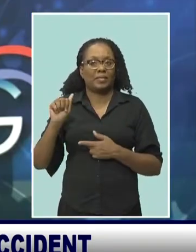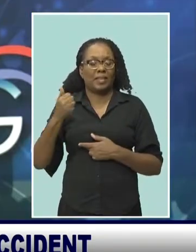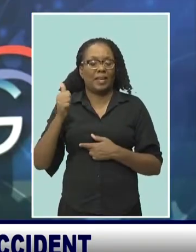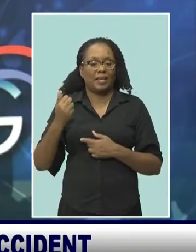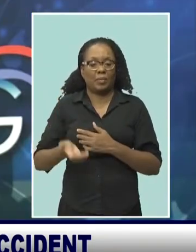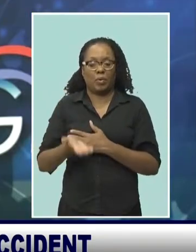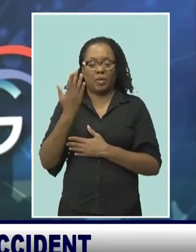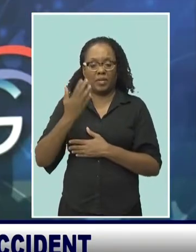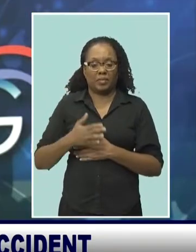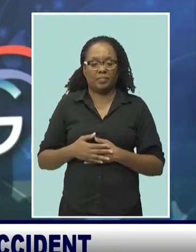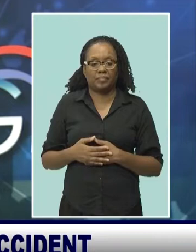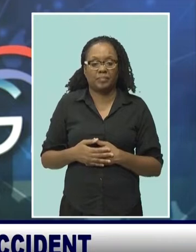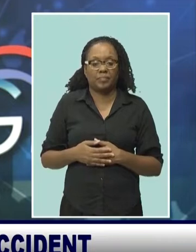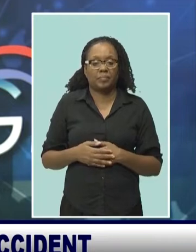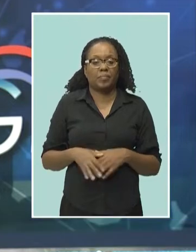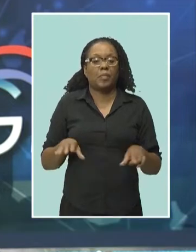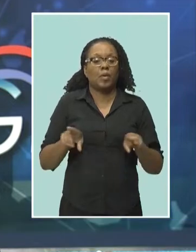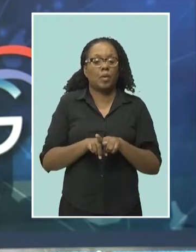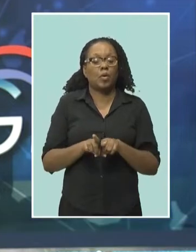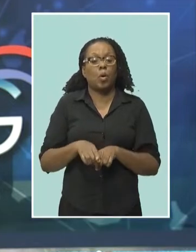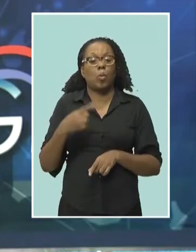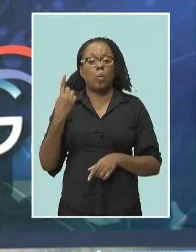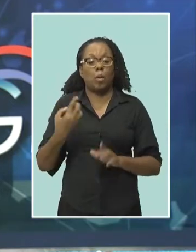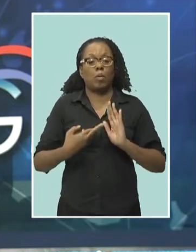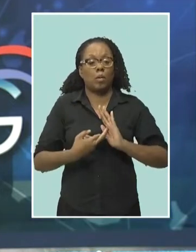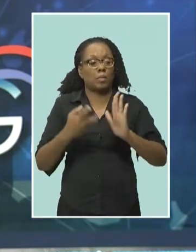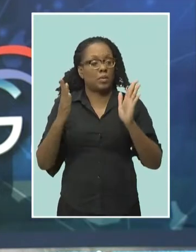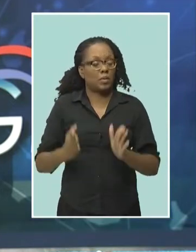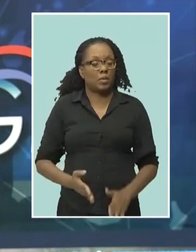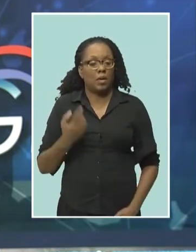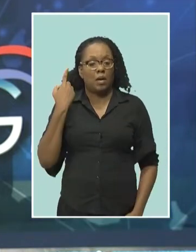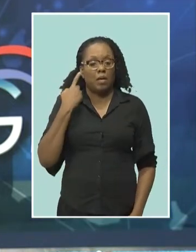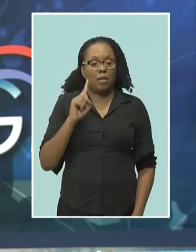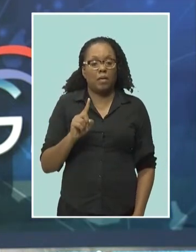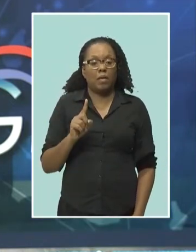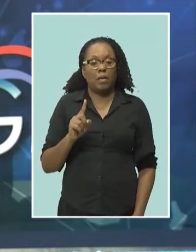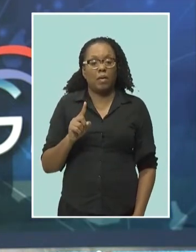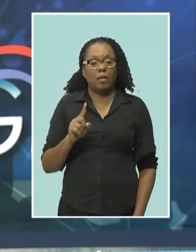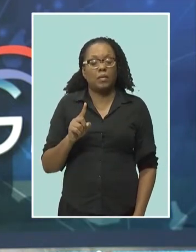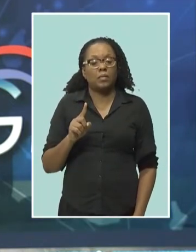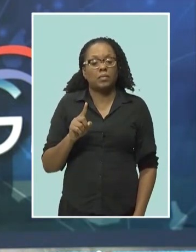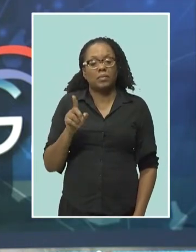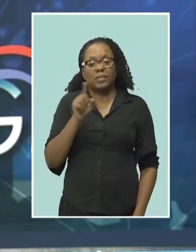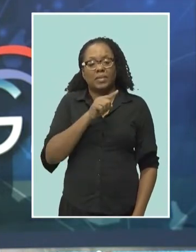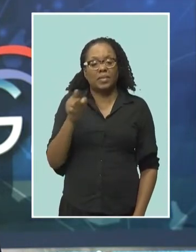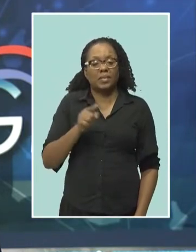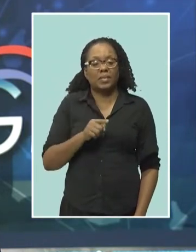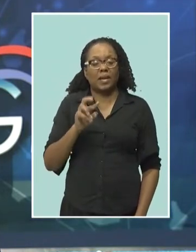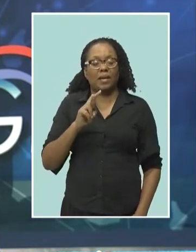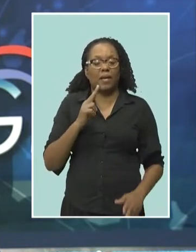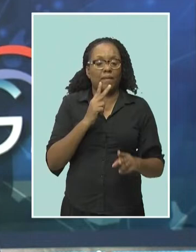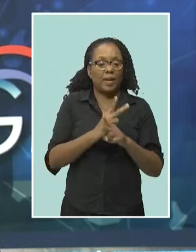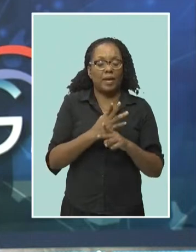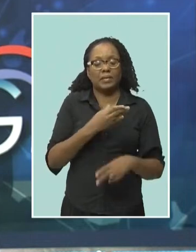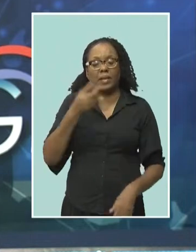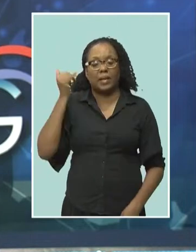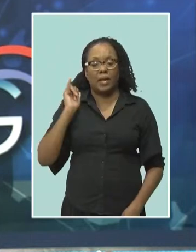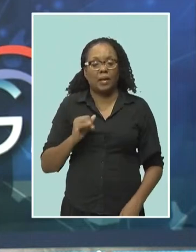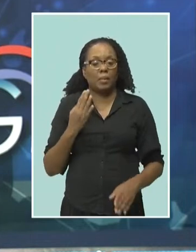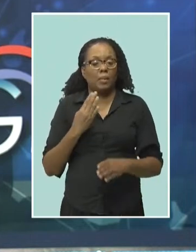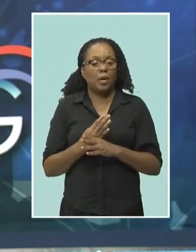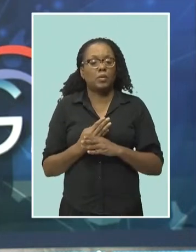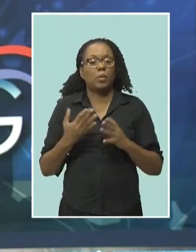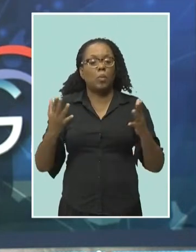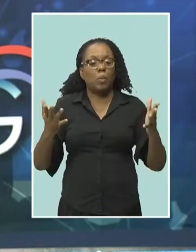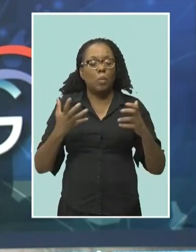And on the heels of this morning's mass casualty, one of the representative bodies for the public service vehicle industry has made a call for the public